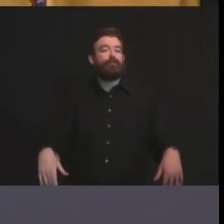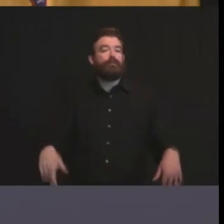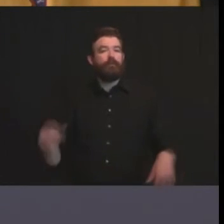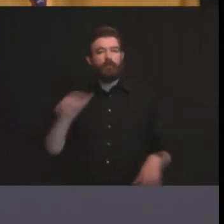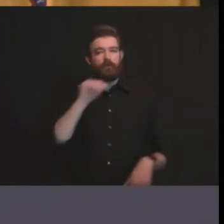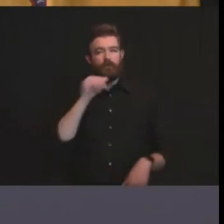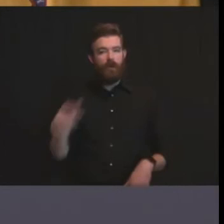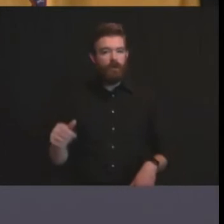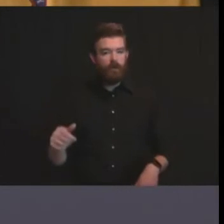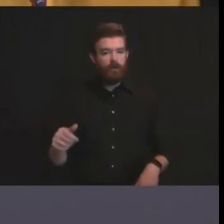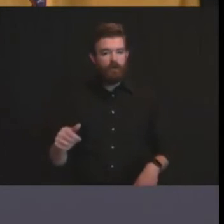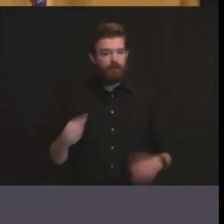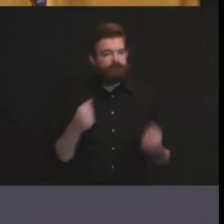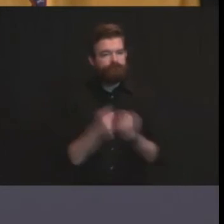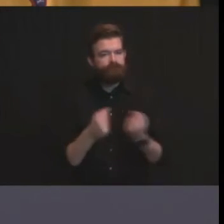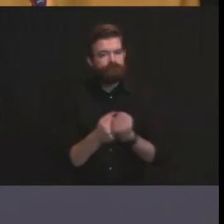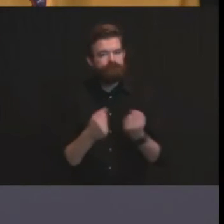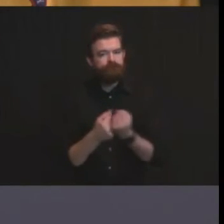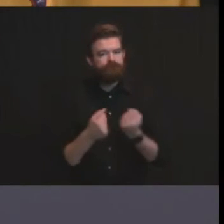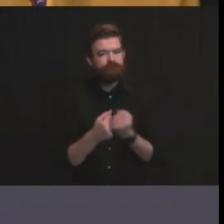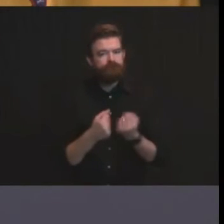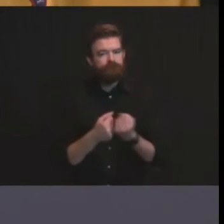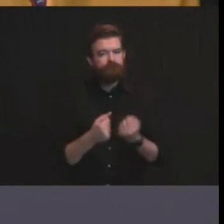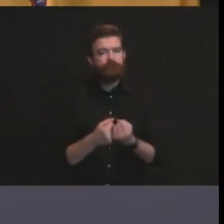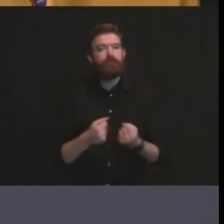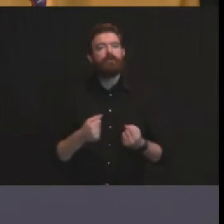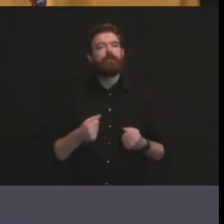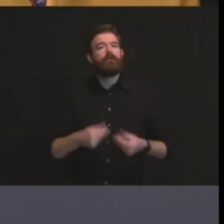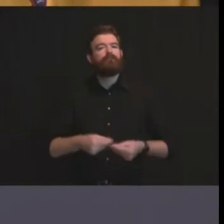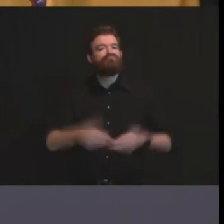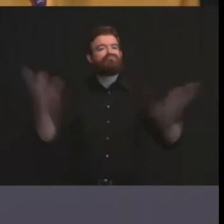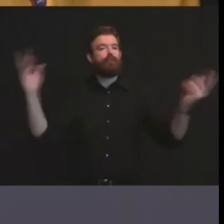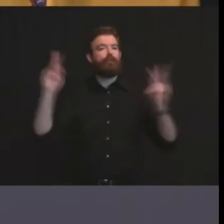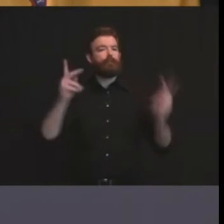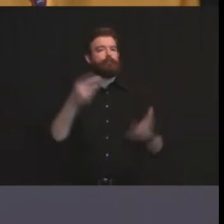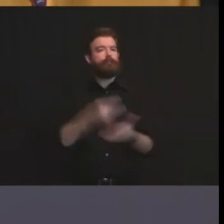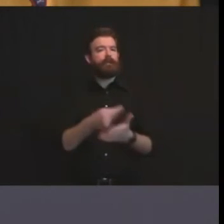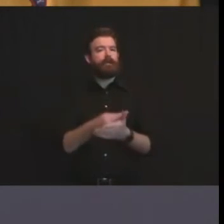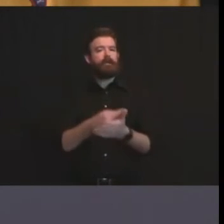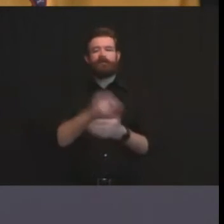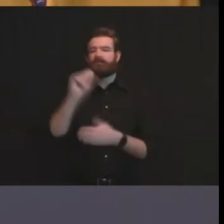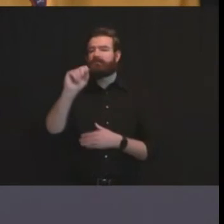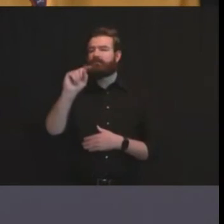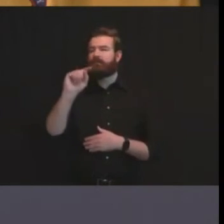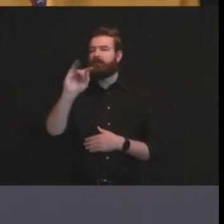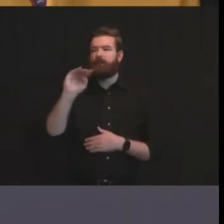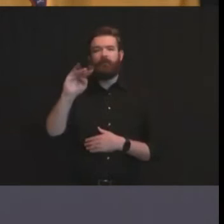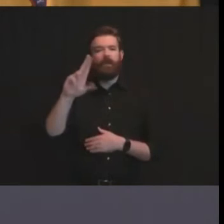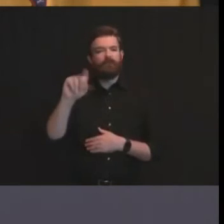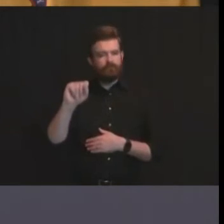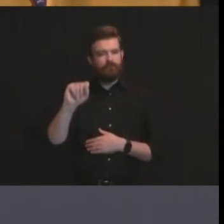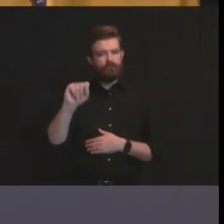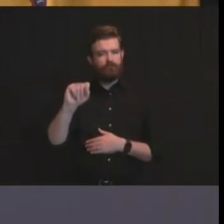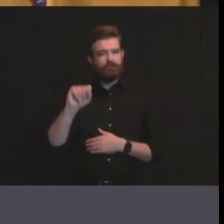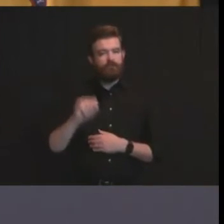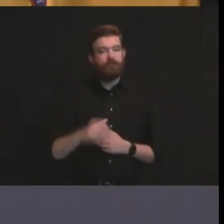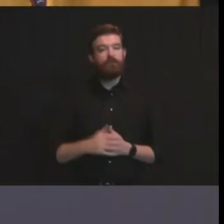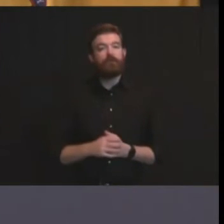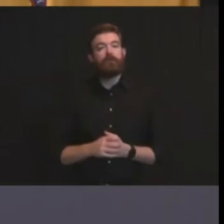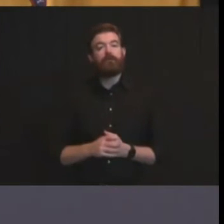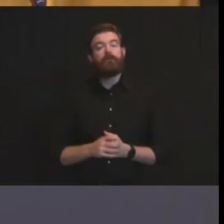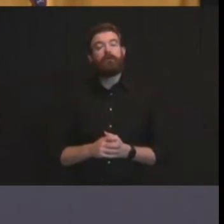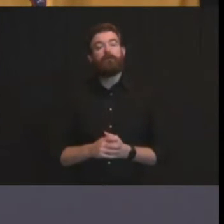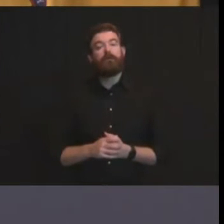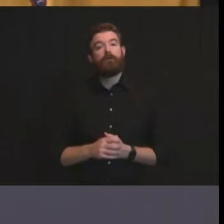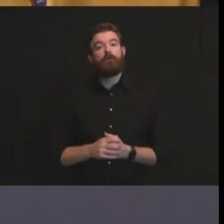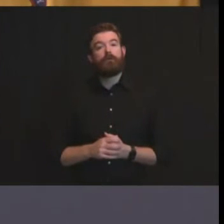the white house and i know speaker pelosi with whom i spoke the other night and so many others bob menendez cory booker about to join us for the next bill